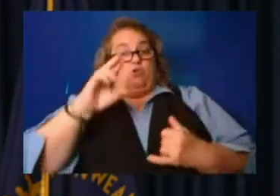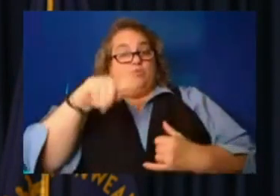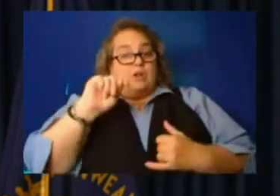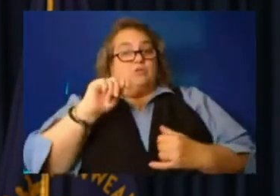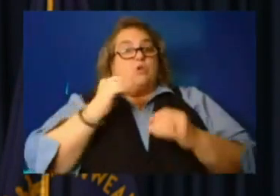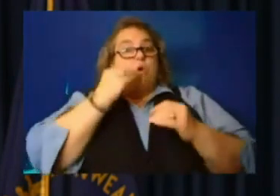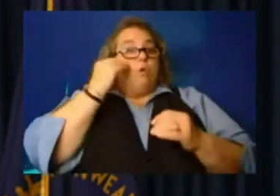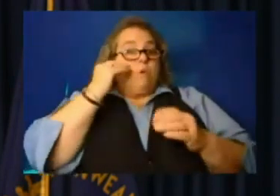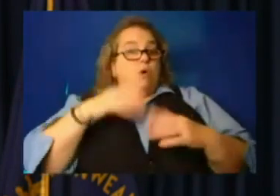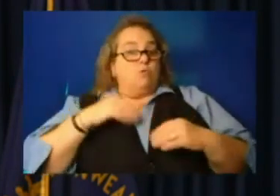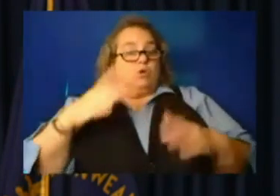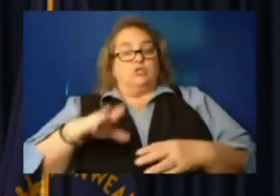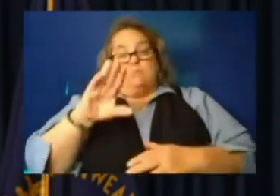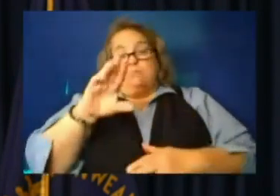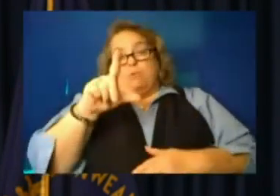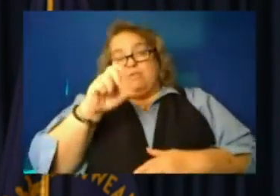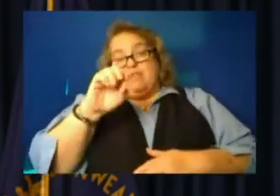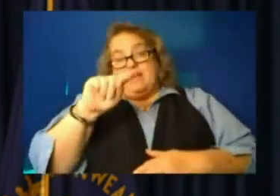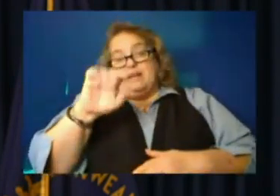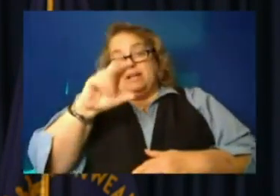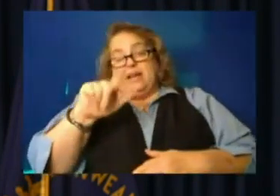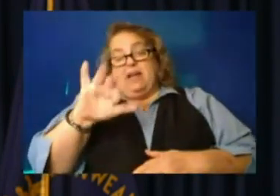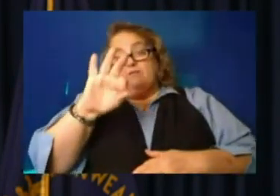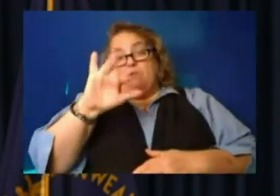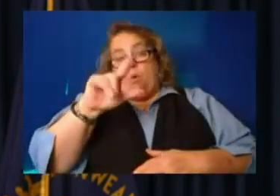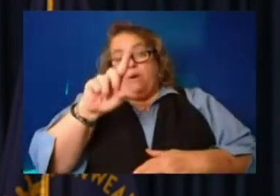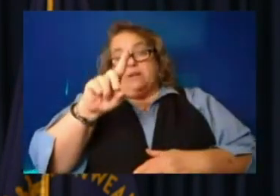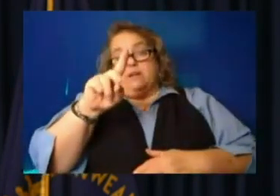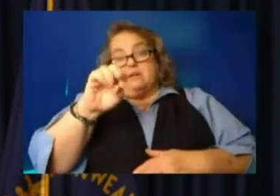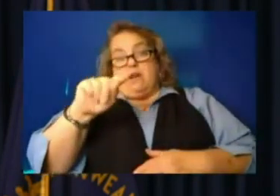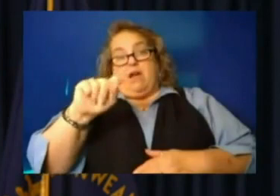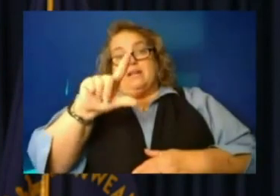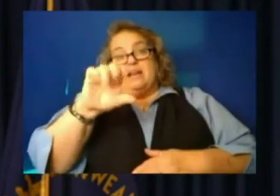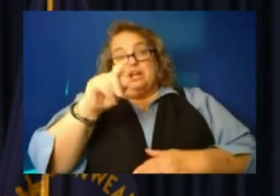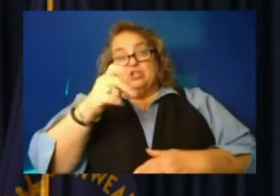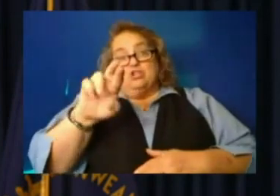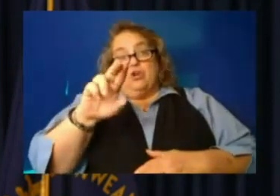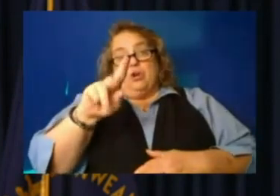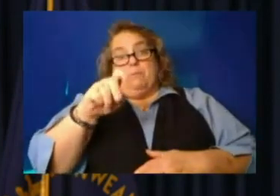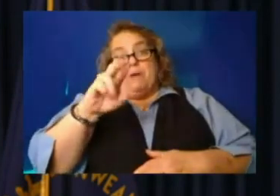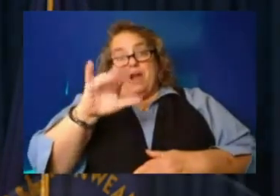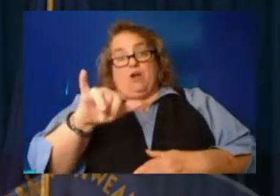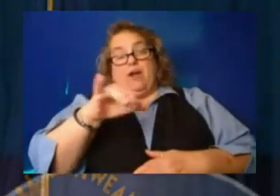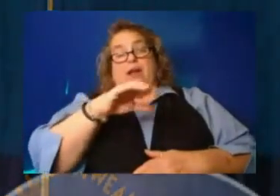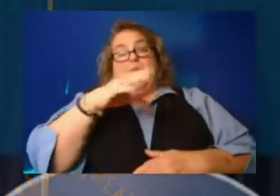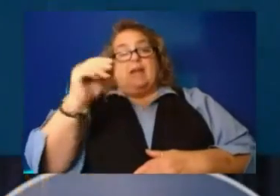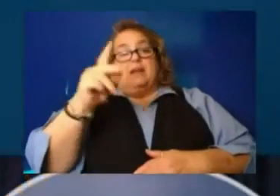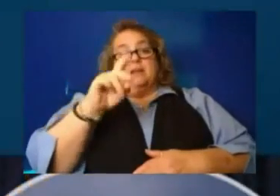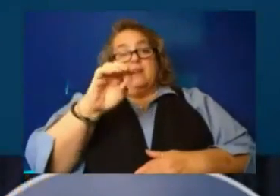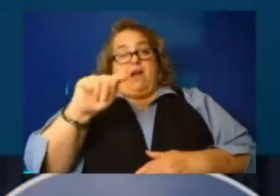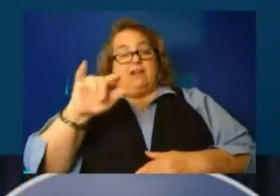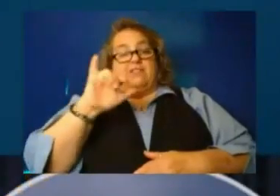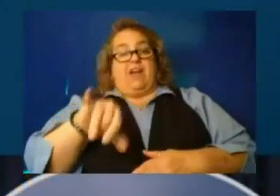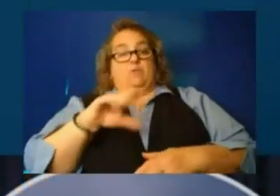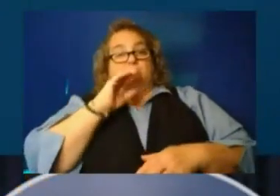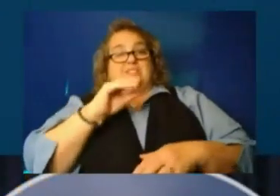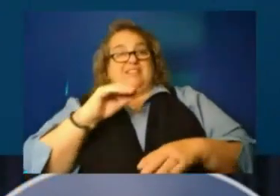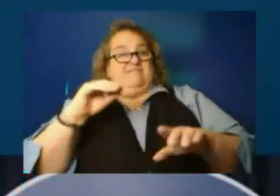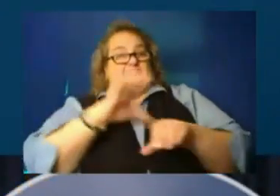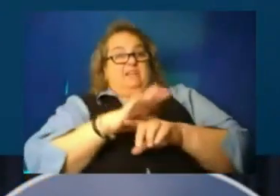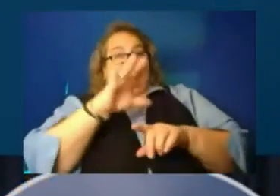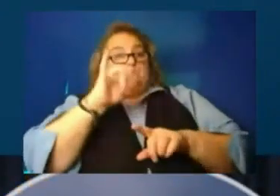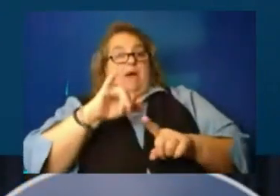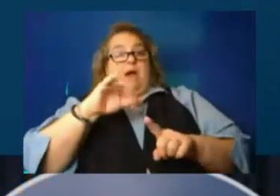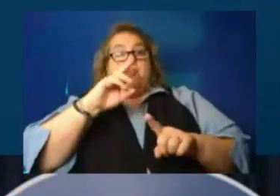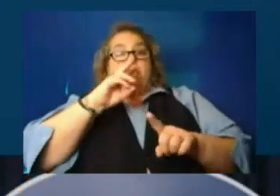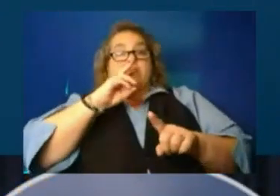Floyd, Knott, Letcher, Perry and Pike who are affected by the severe storms, flooding and mudslides can, um, apply